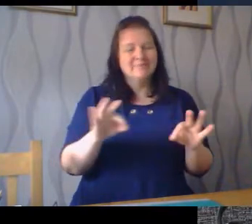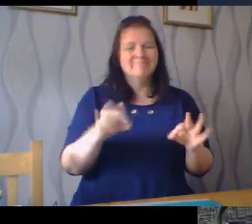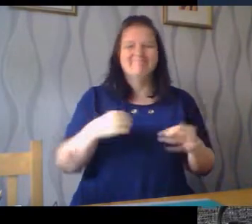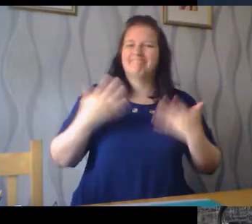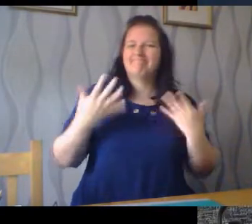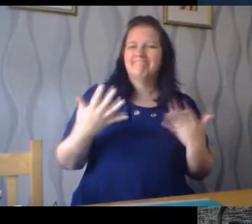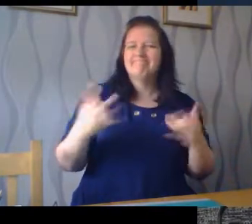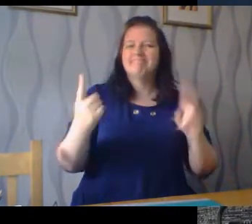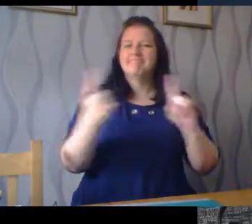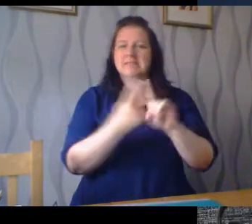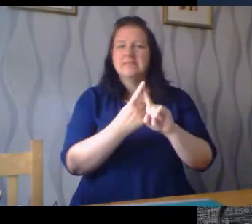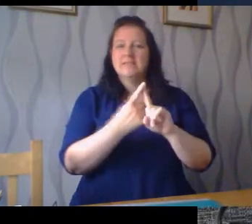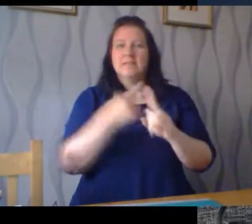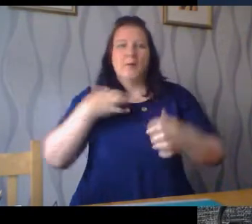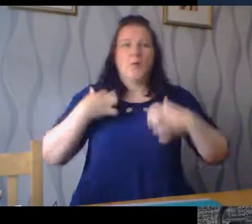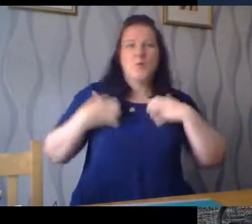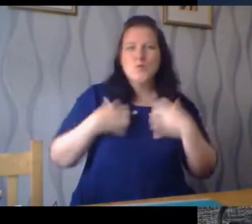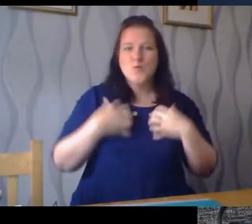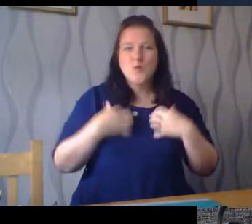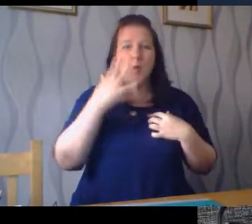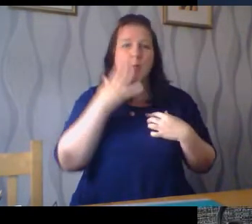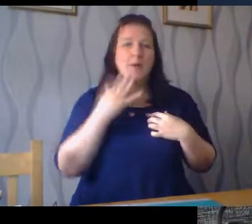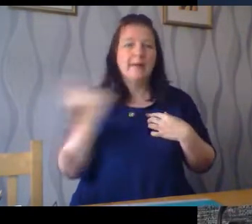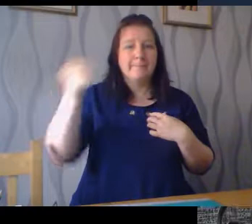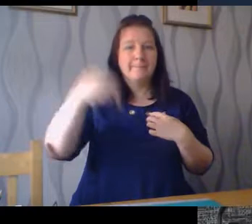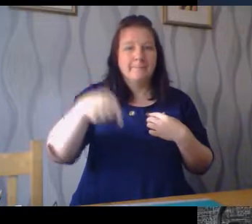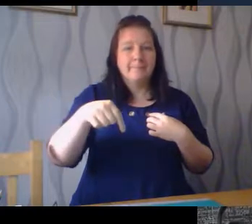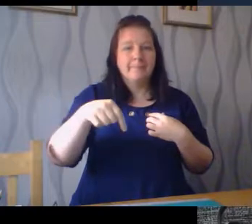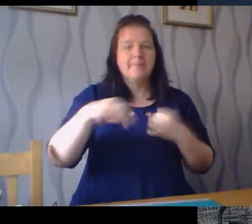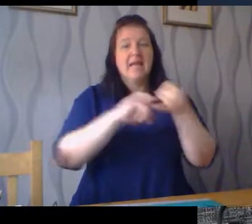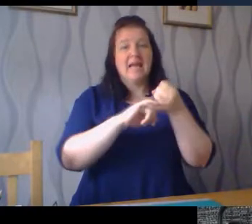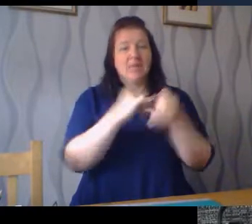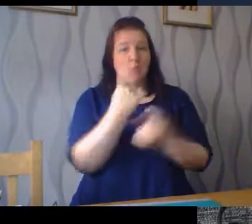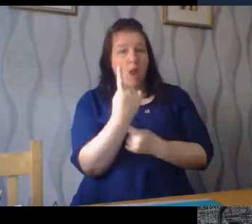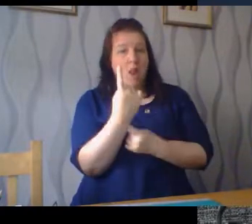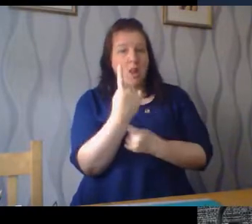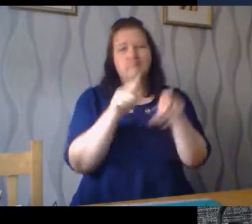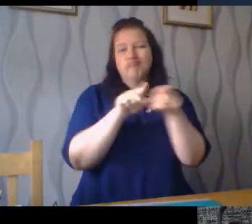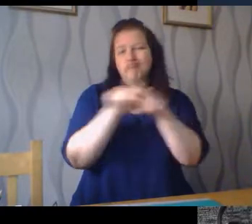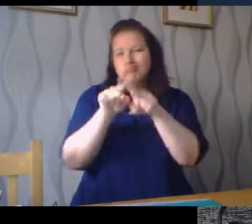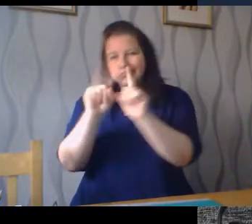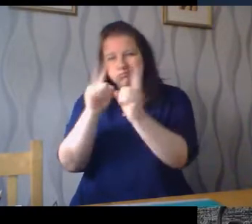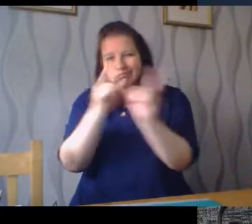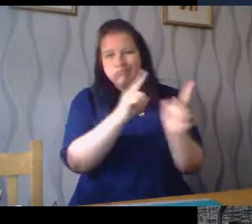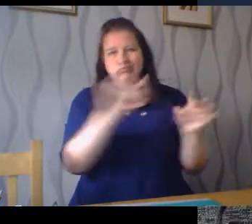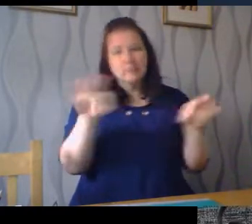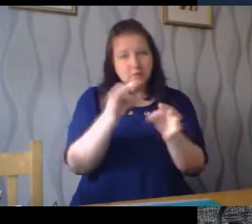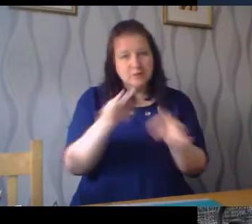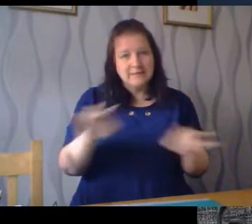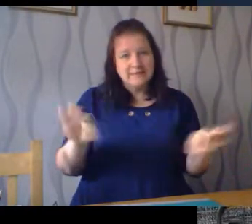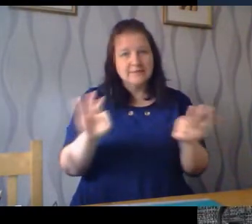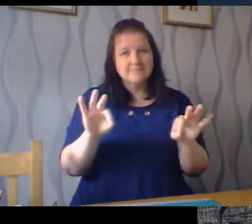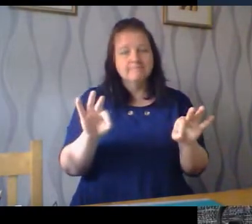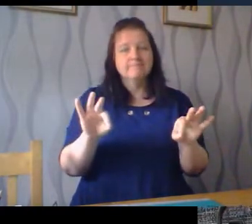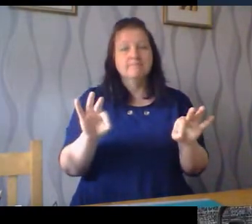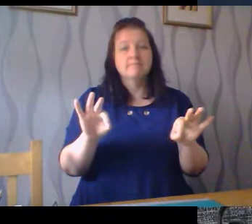can't wait to meet you all soon when you come up to the high school. In first year you'll get to try lots of different things in music so for example you'll get